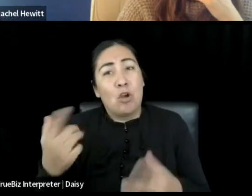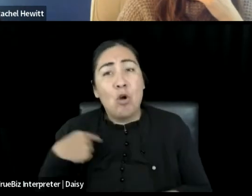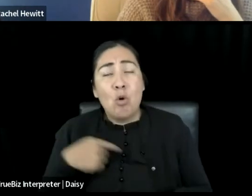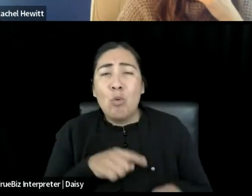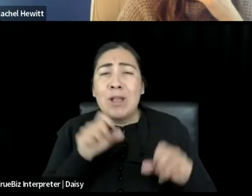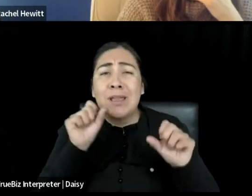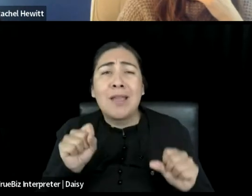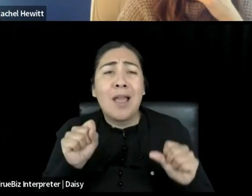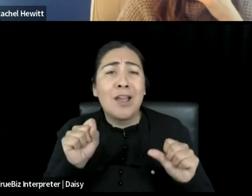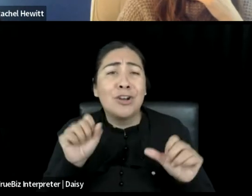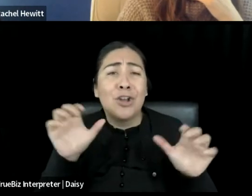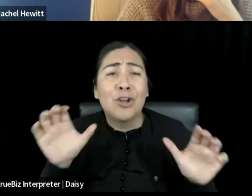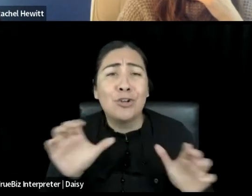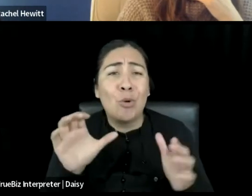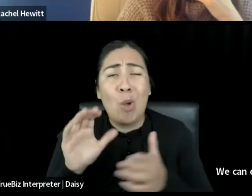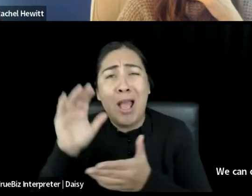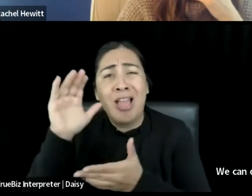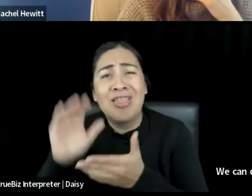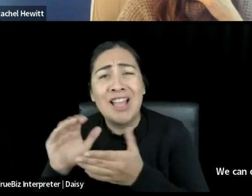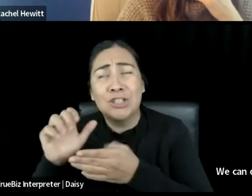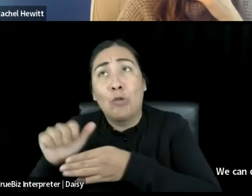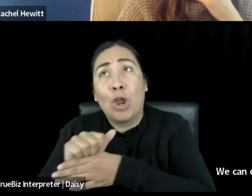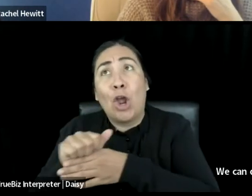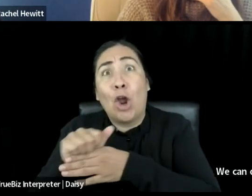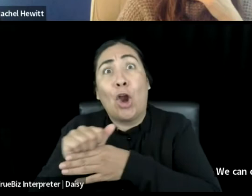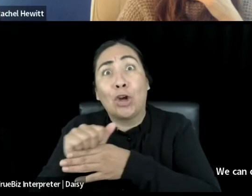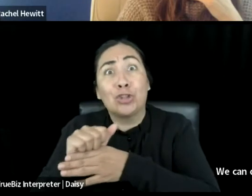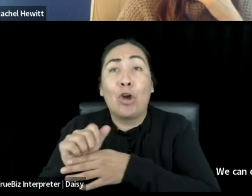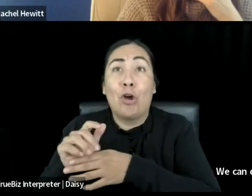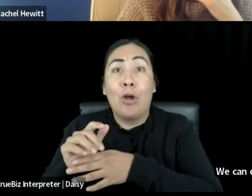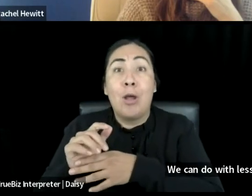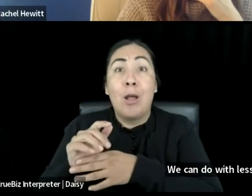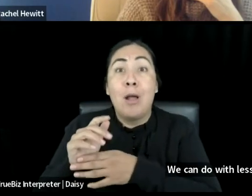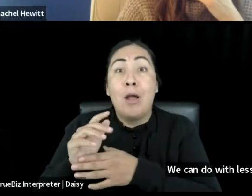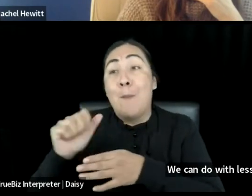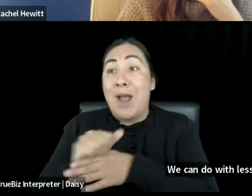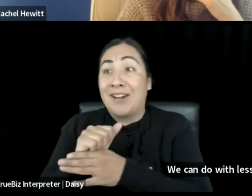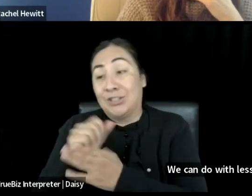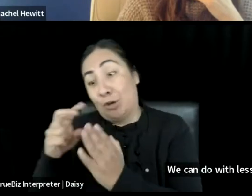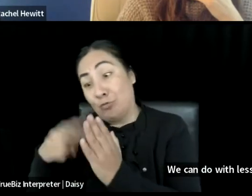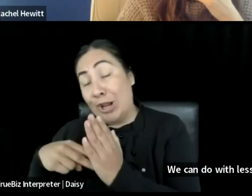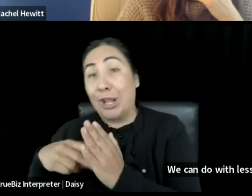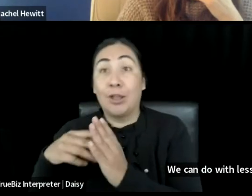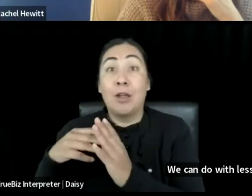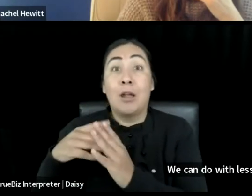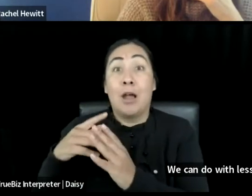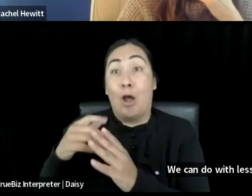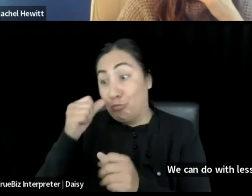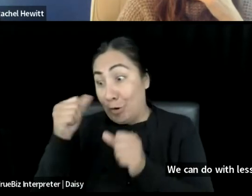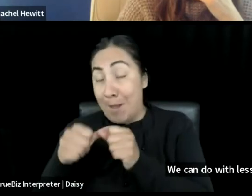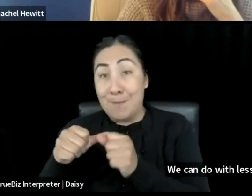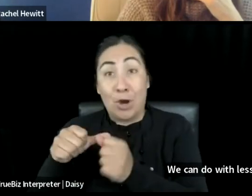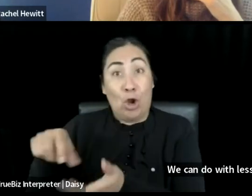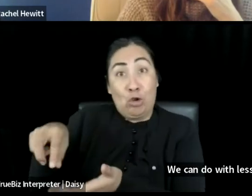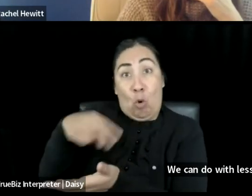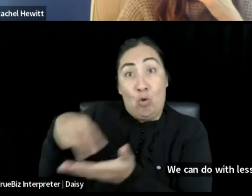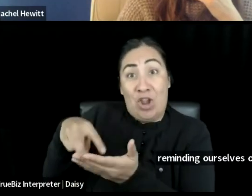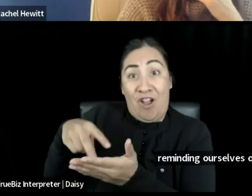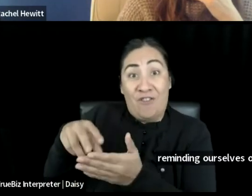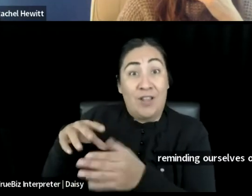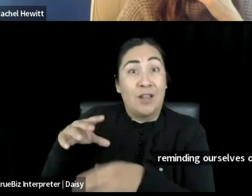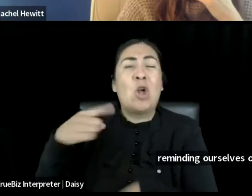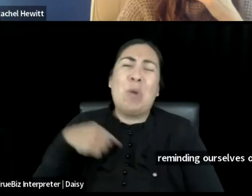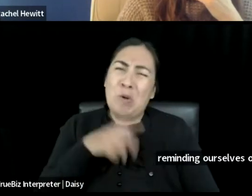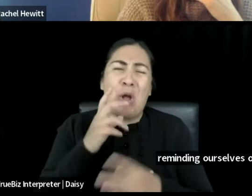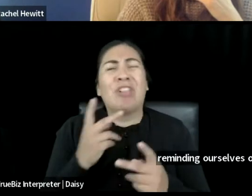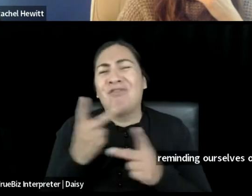with less rehearsal and running parts and like reminding ourselves of choreography. We're going to figure it out. The lights are going to turn